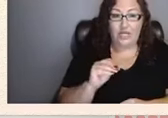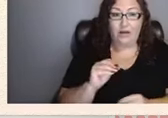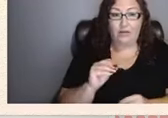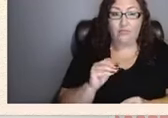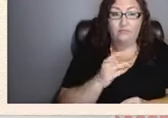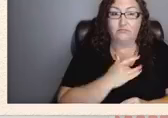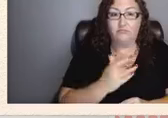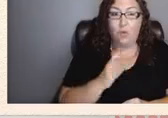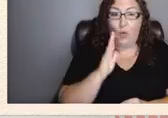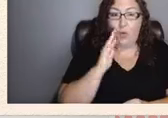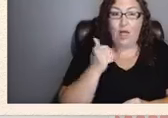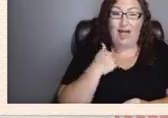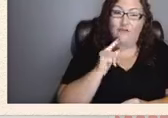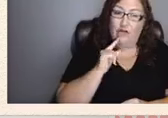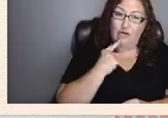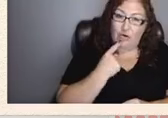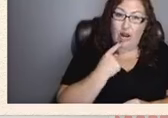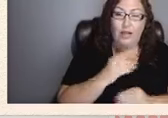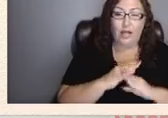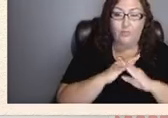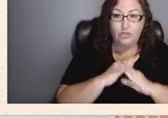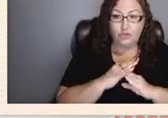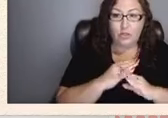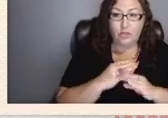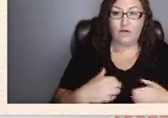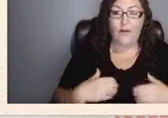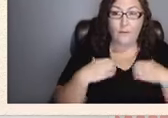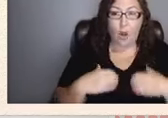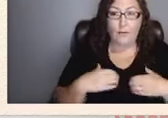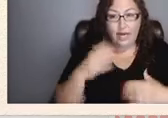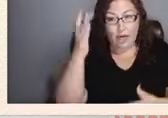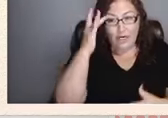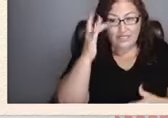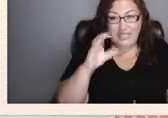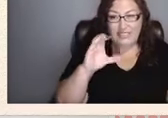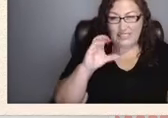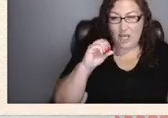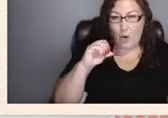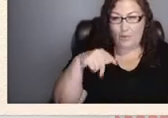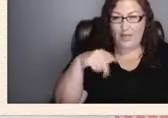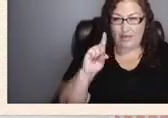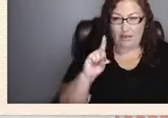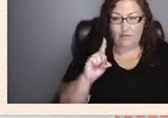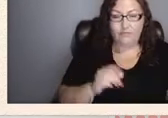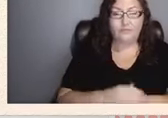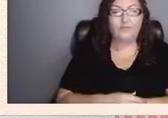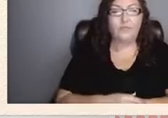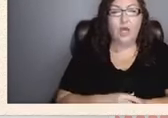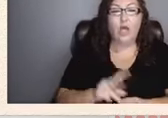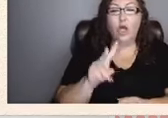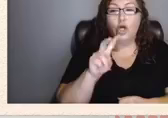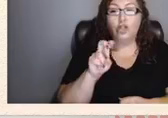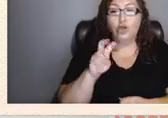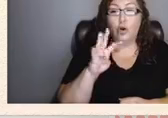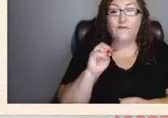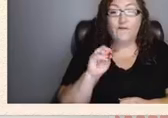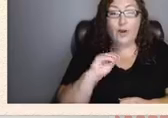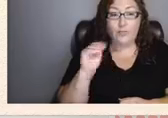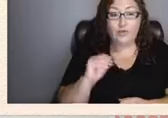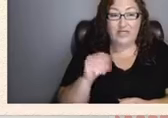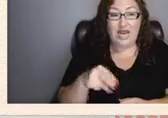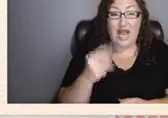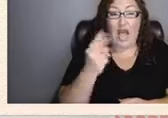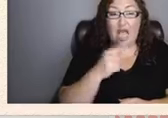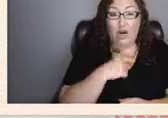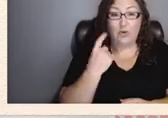obstructive pulmonary disease or copd 240 percent higher risk of a